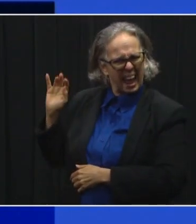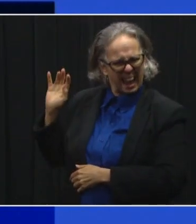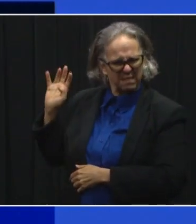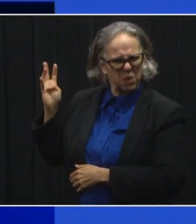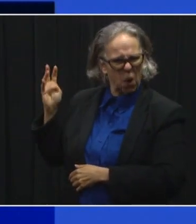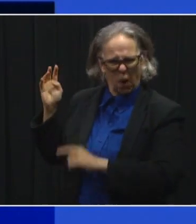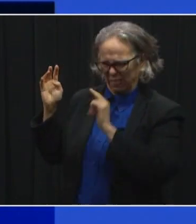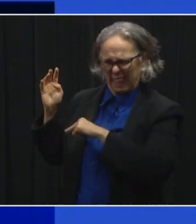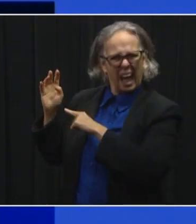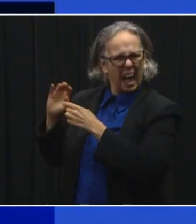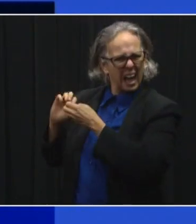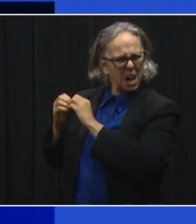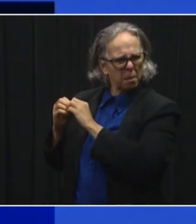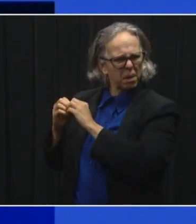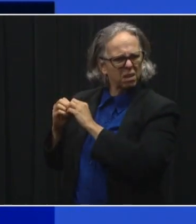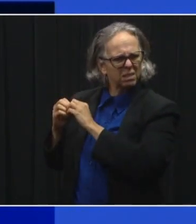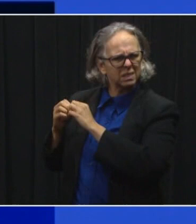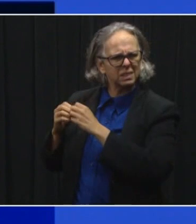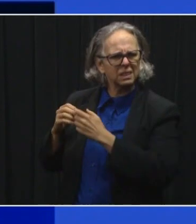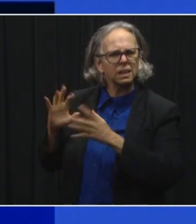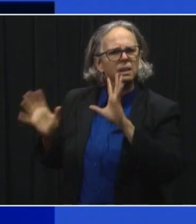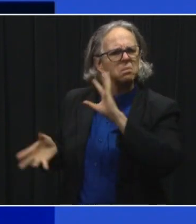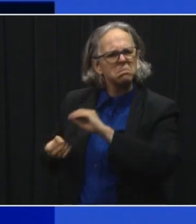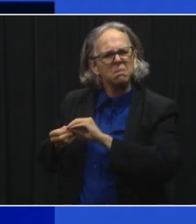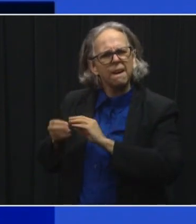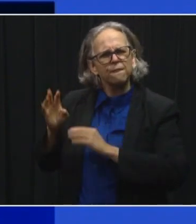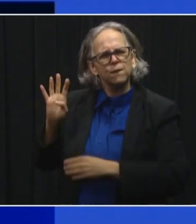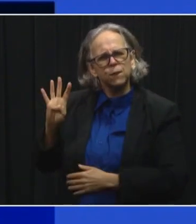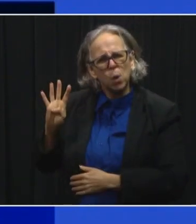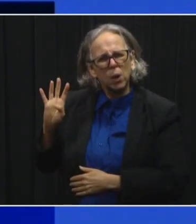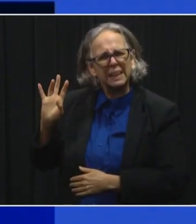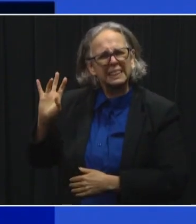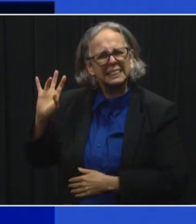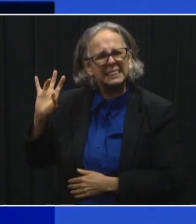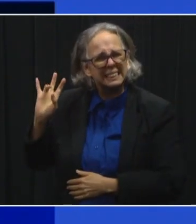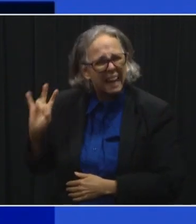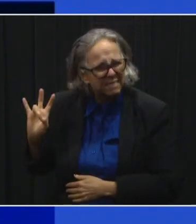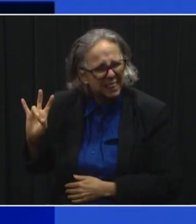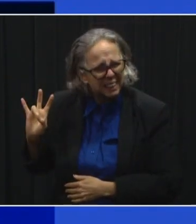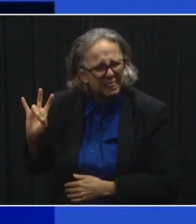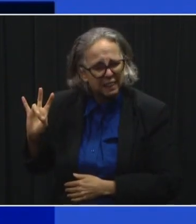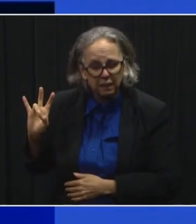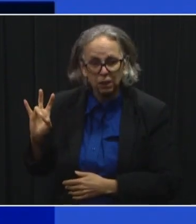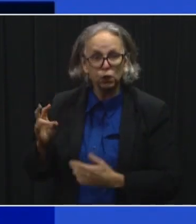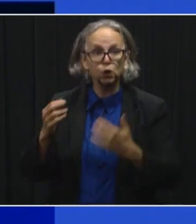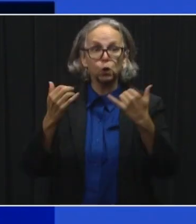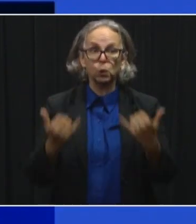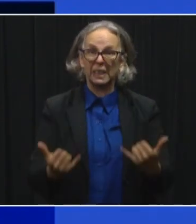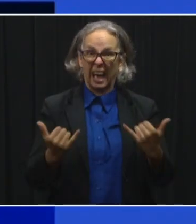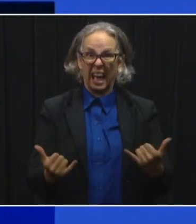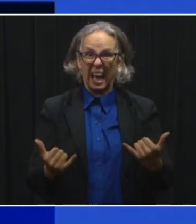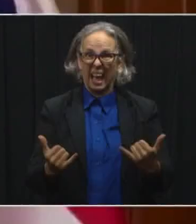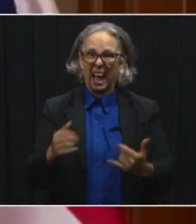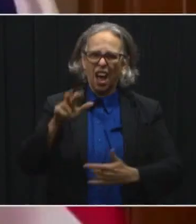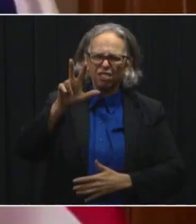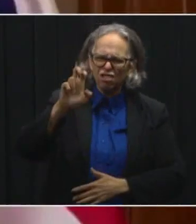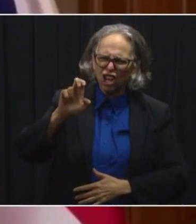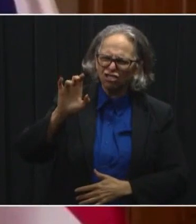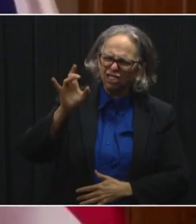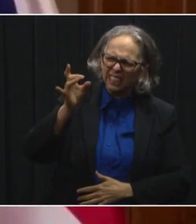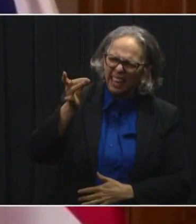was 47. Uh, the last number, as you can see here, September 5th is 398 and you just see how it's been going up.